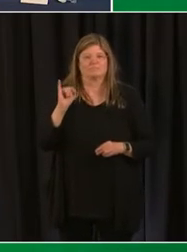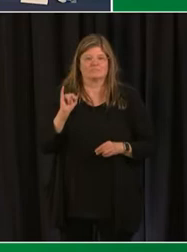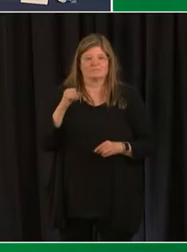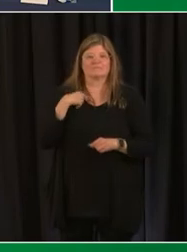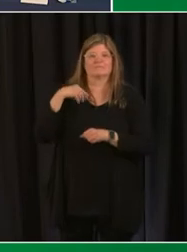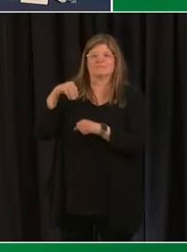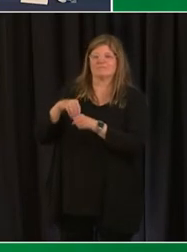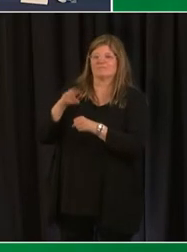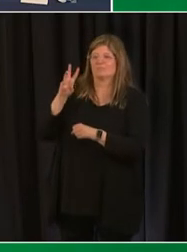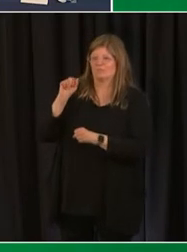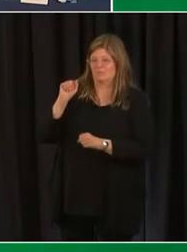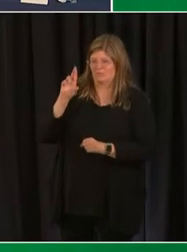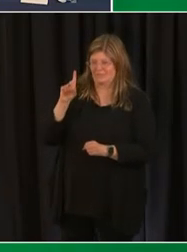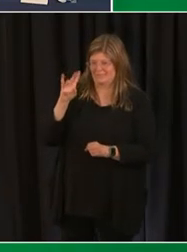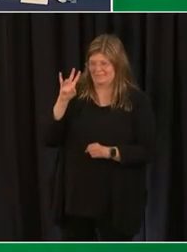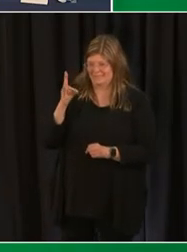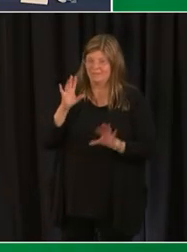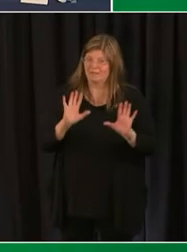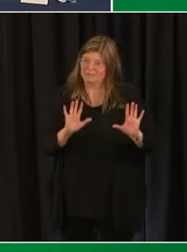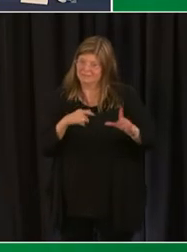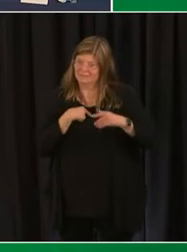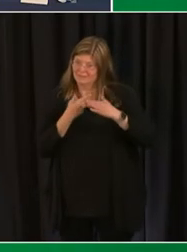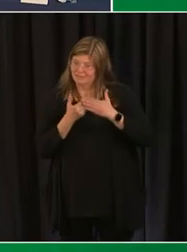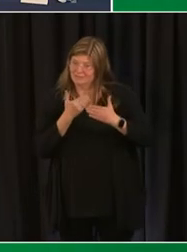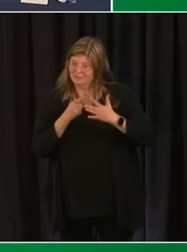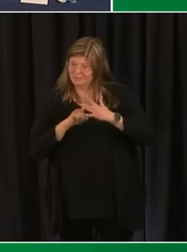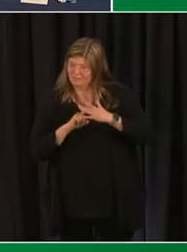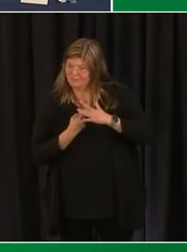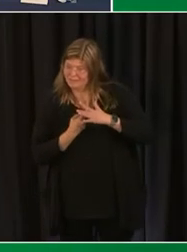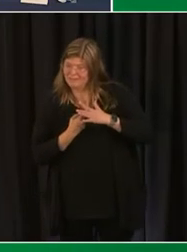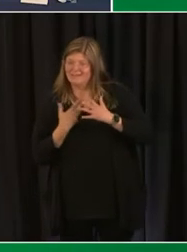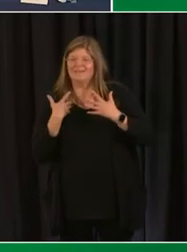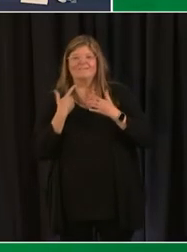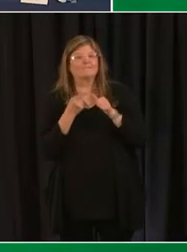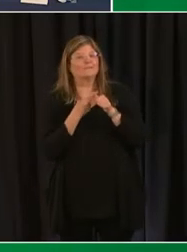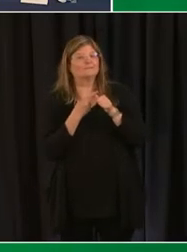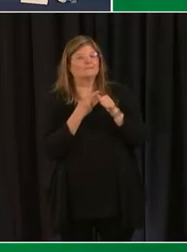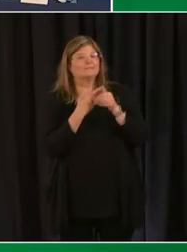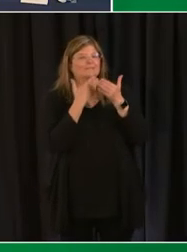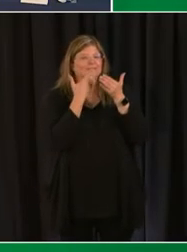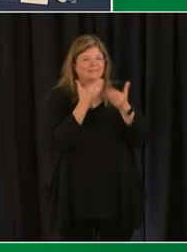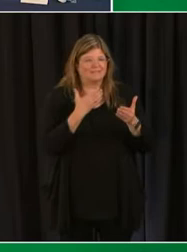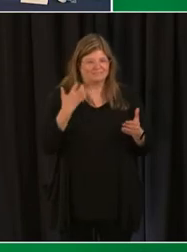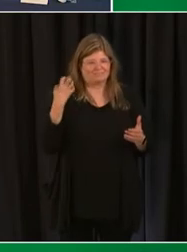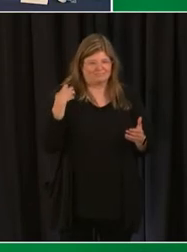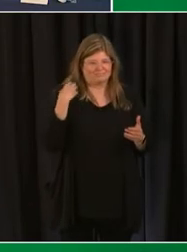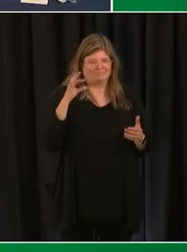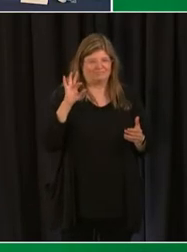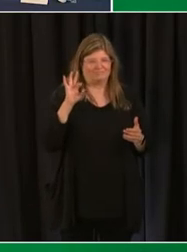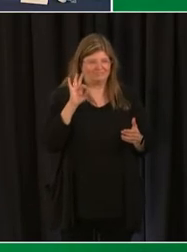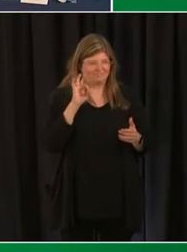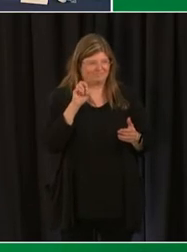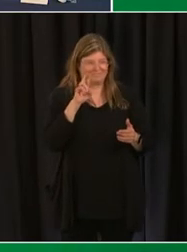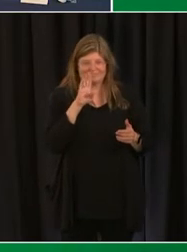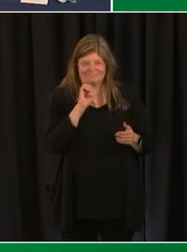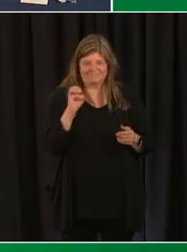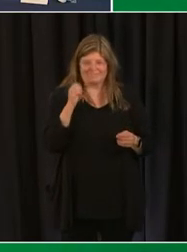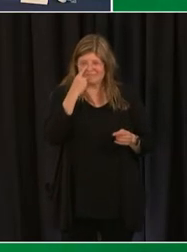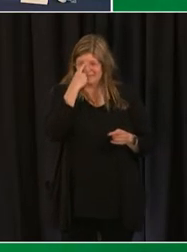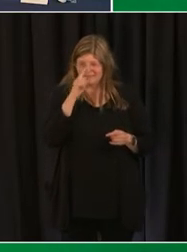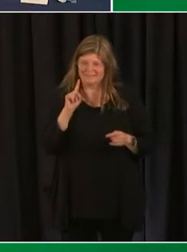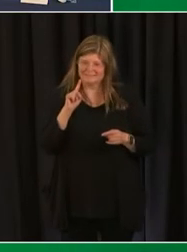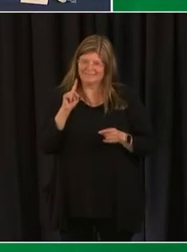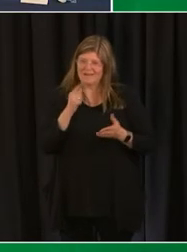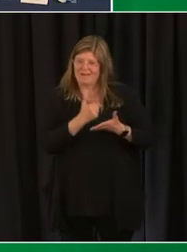in ward 7 before i get started i'd like to thank um chancellor of therapy for um